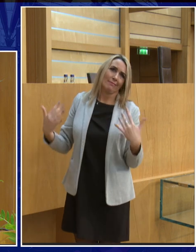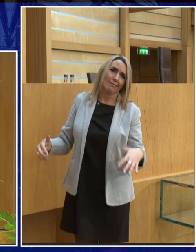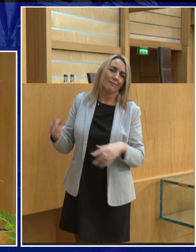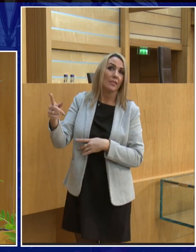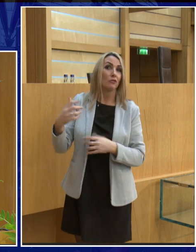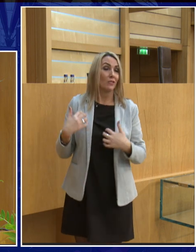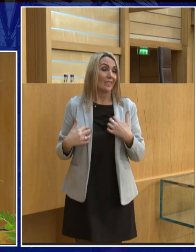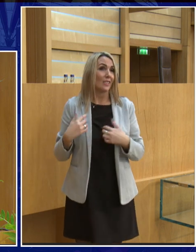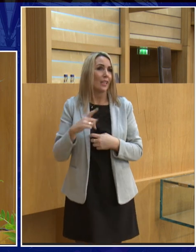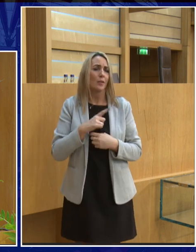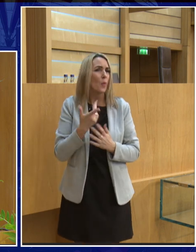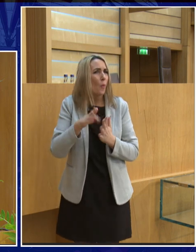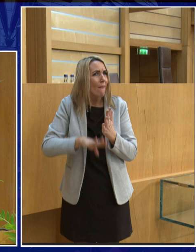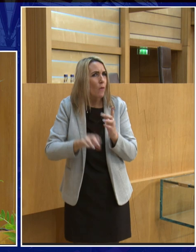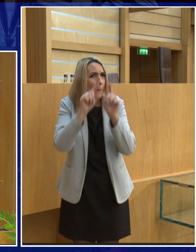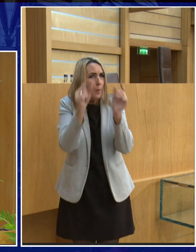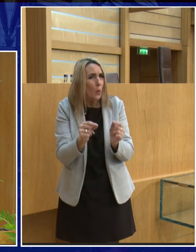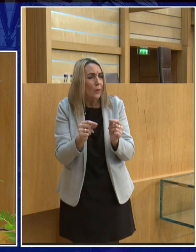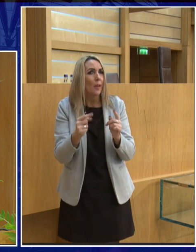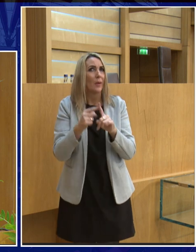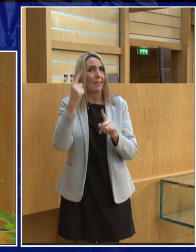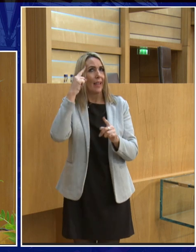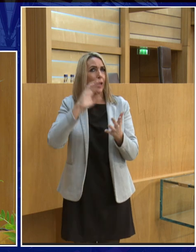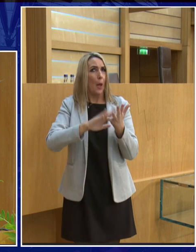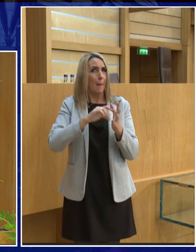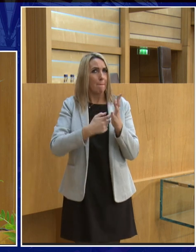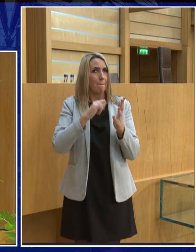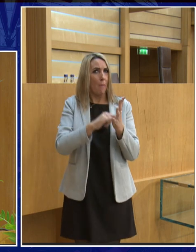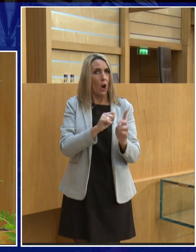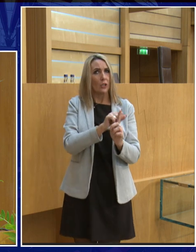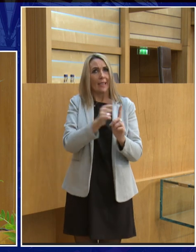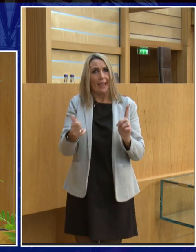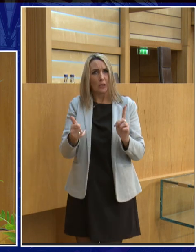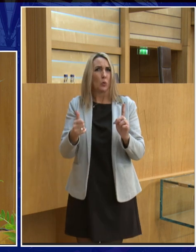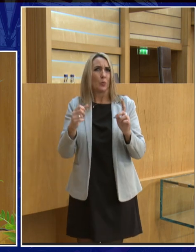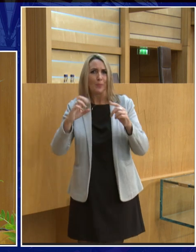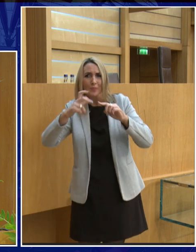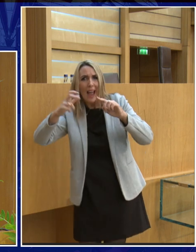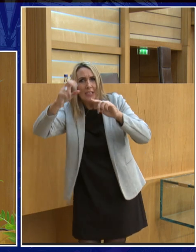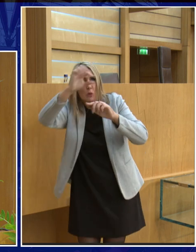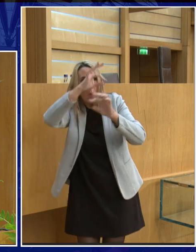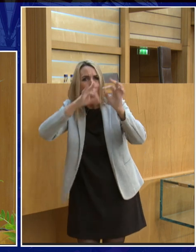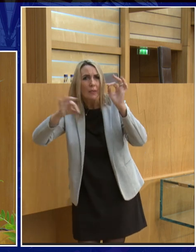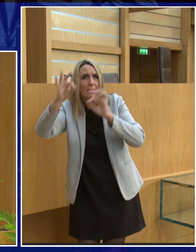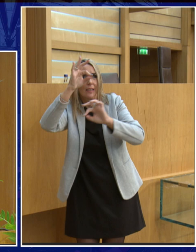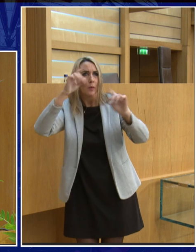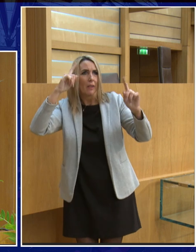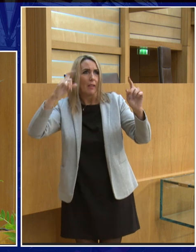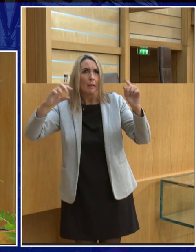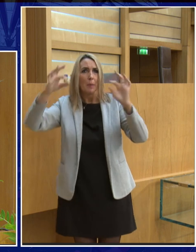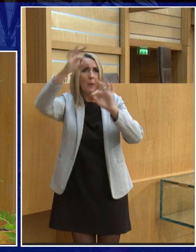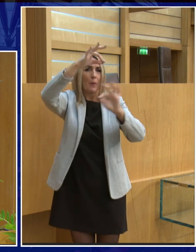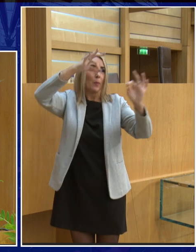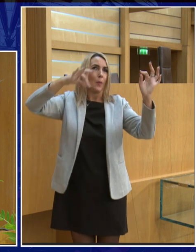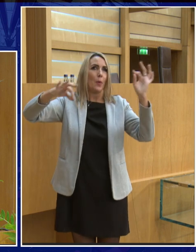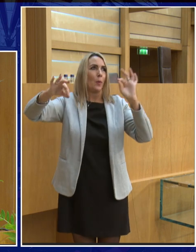interesting because where do these moons come from so we think the moons of Mars because Mars is next to the asteroid belt we think that an asteroid was sort of bumbling along one